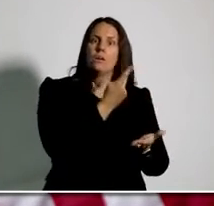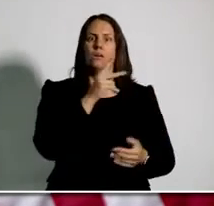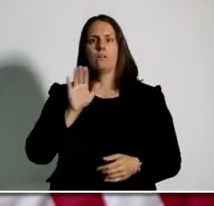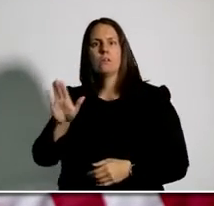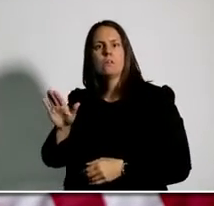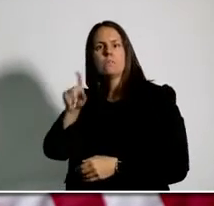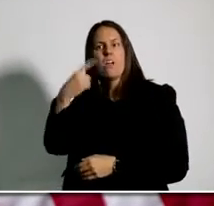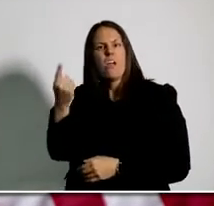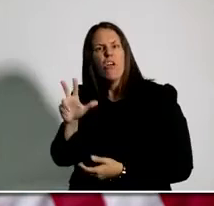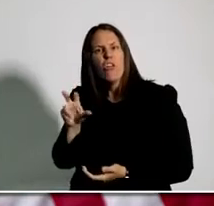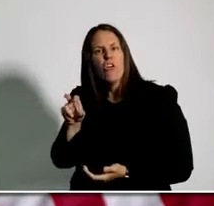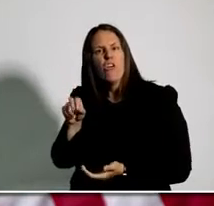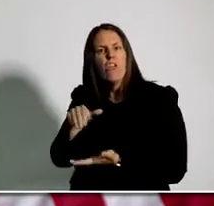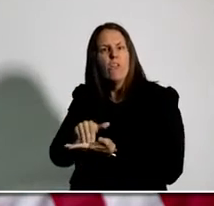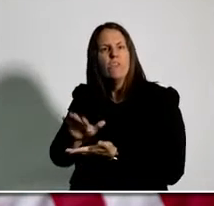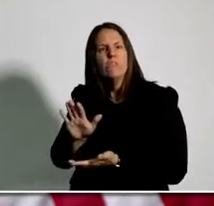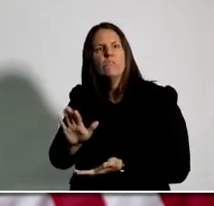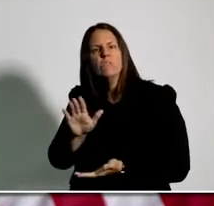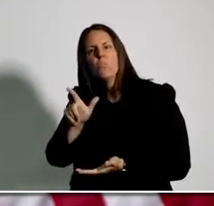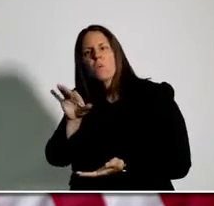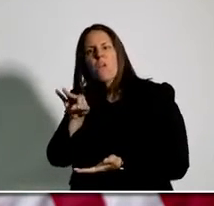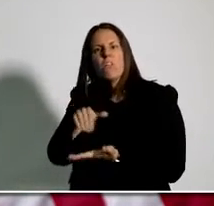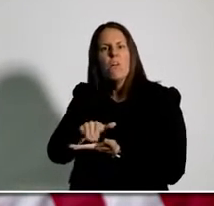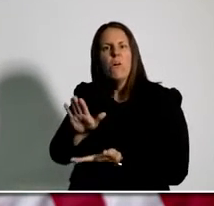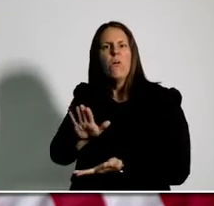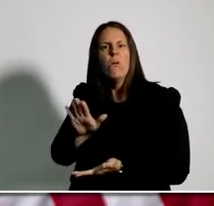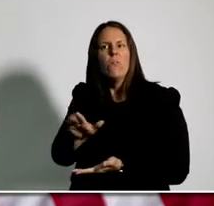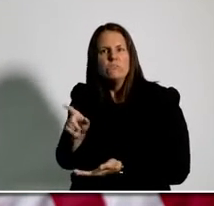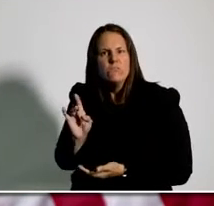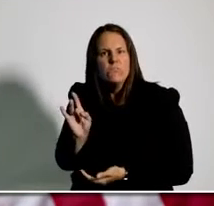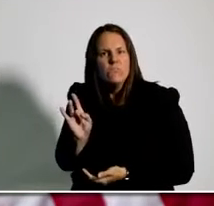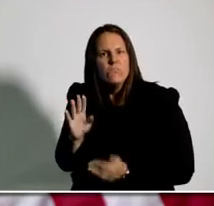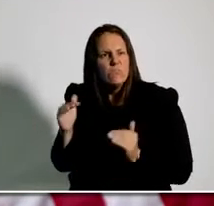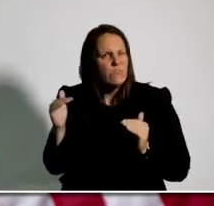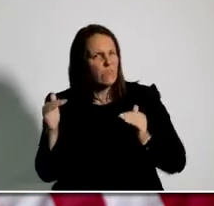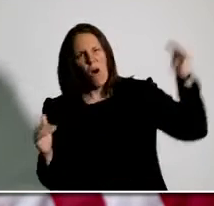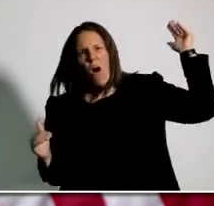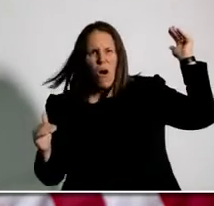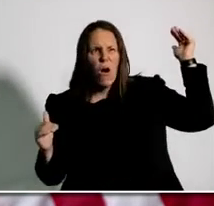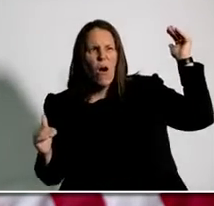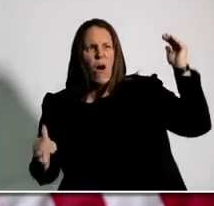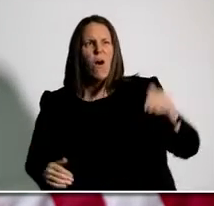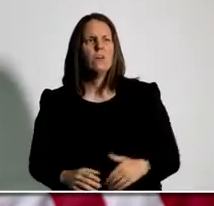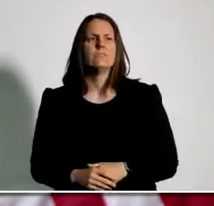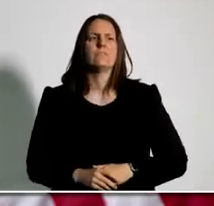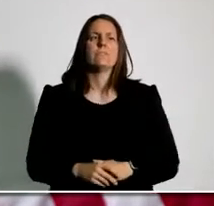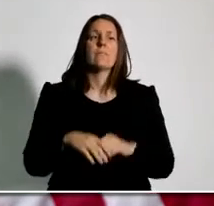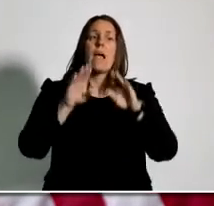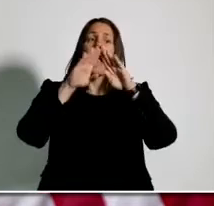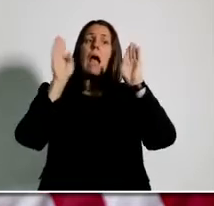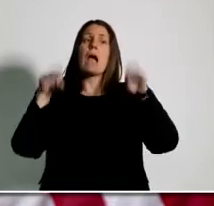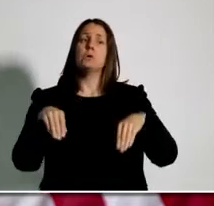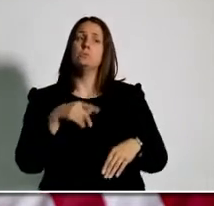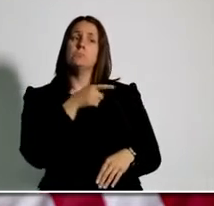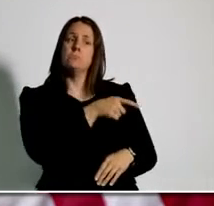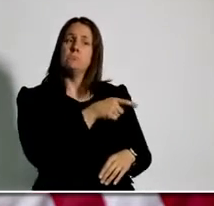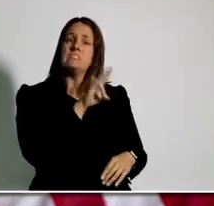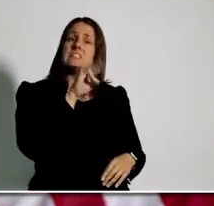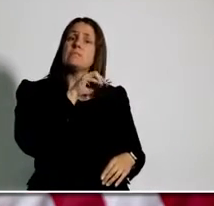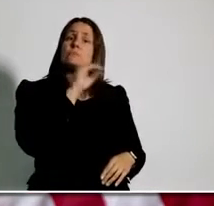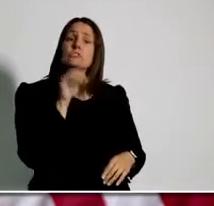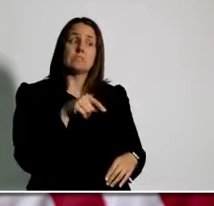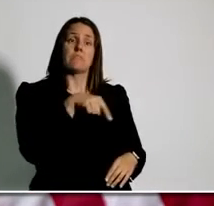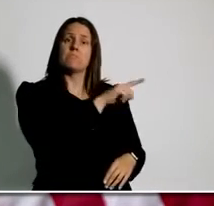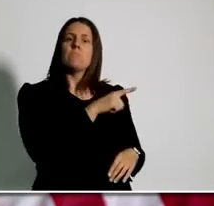is $29,000. We also see the disparity in housing, where more than 70% of white families own their home, compared to